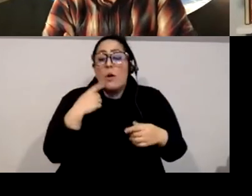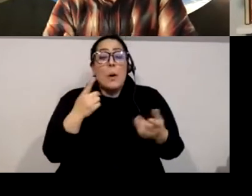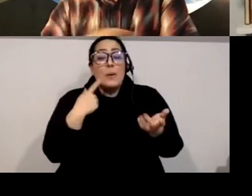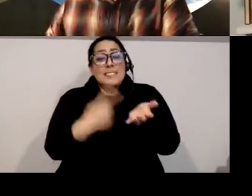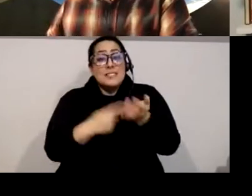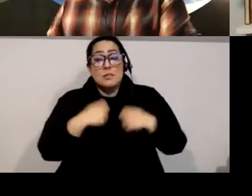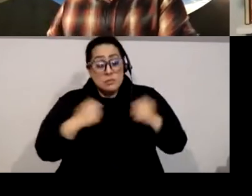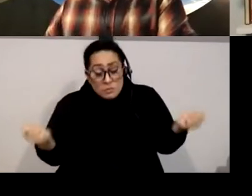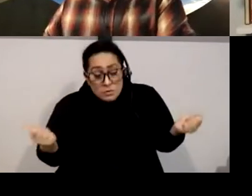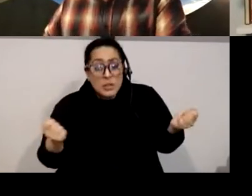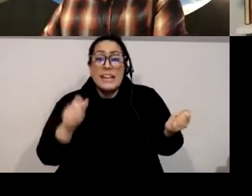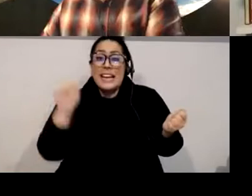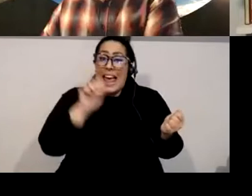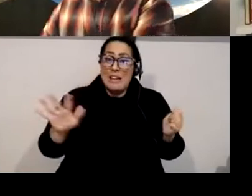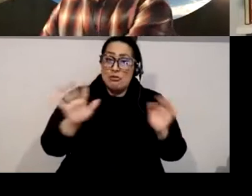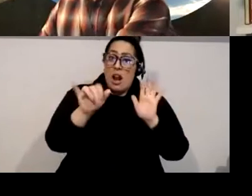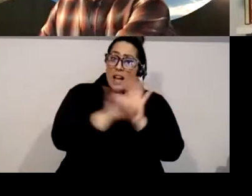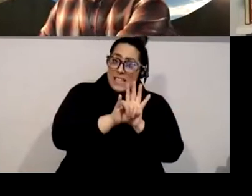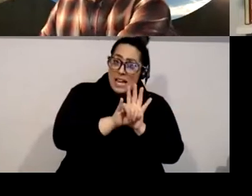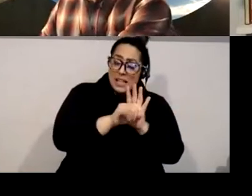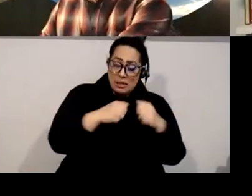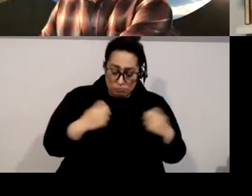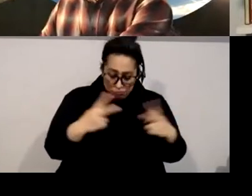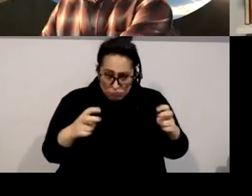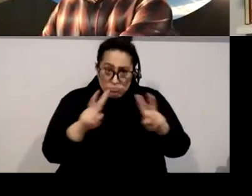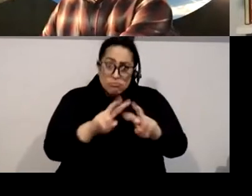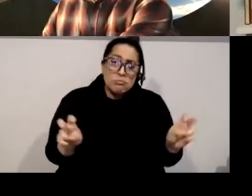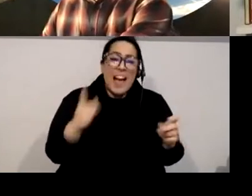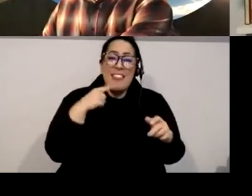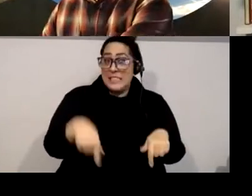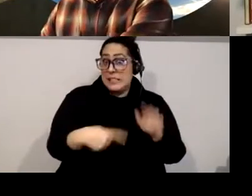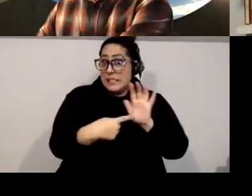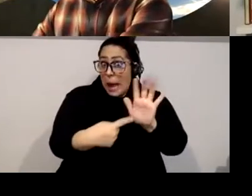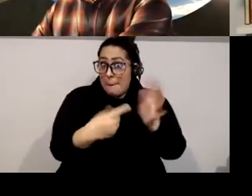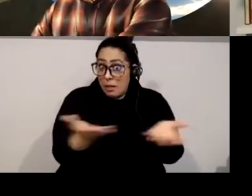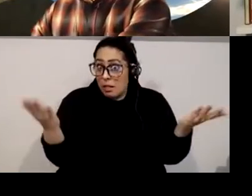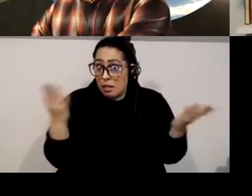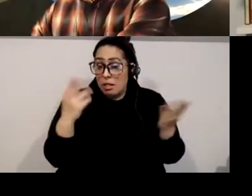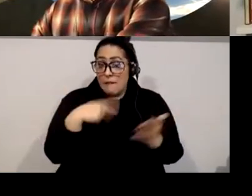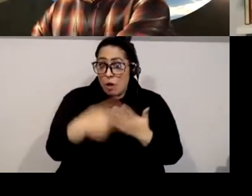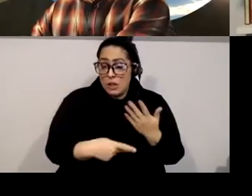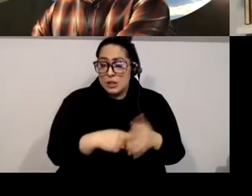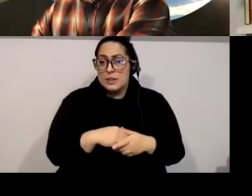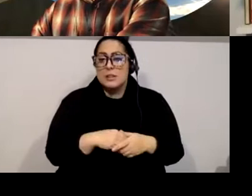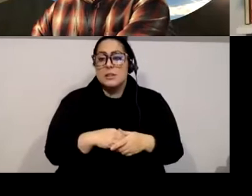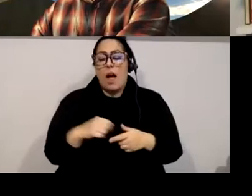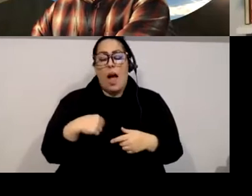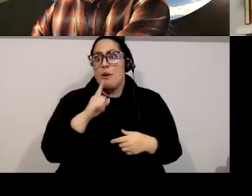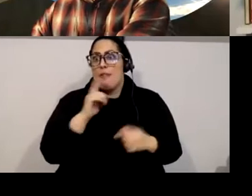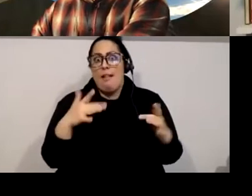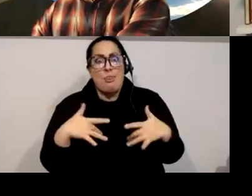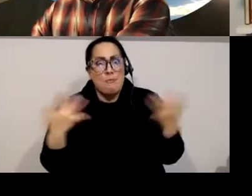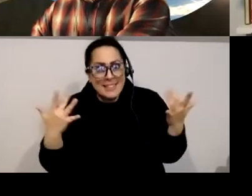conversation series, of which this is an example. I am really thrilled